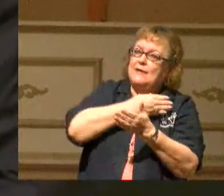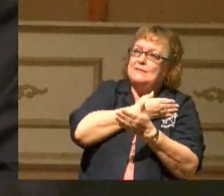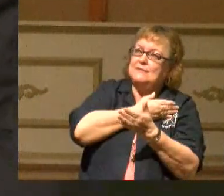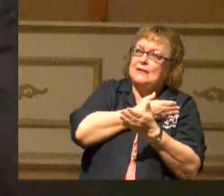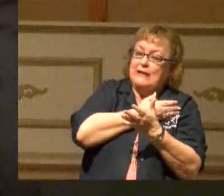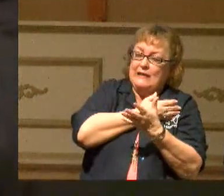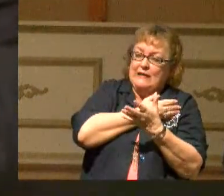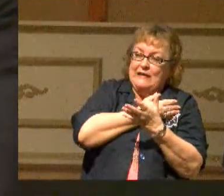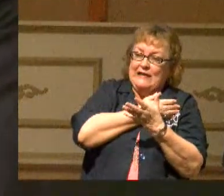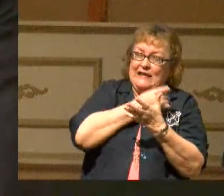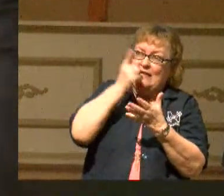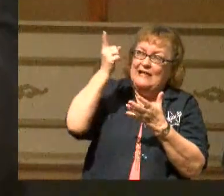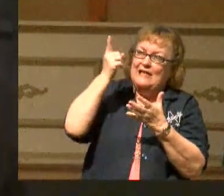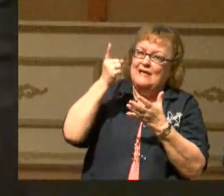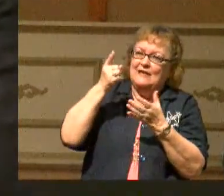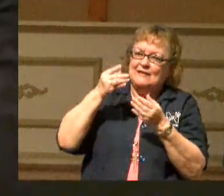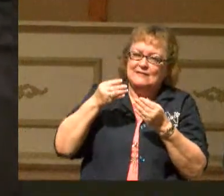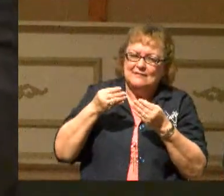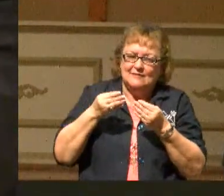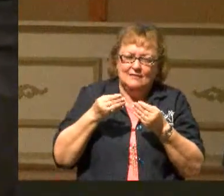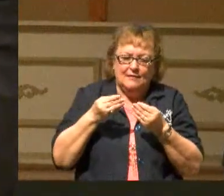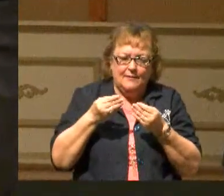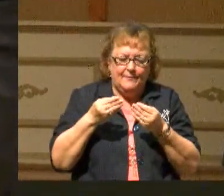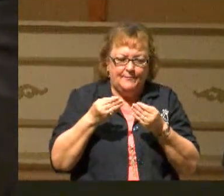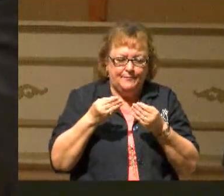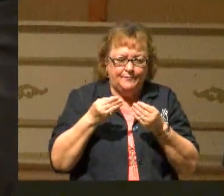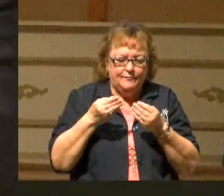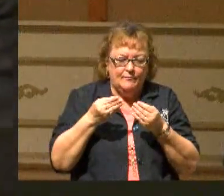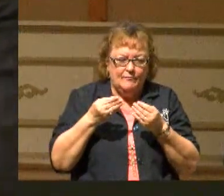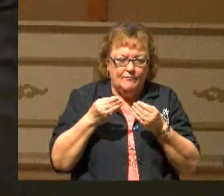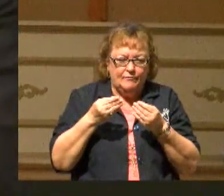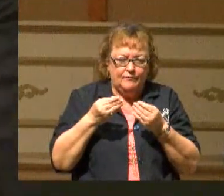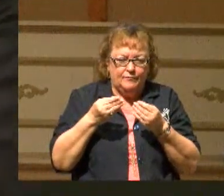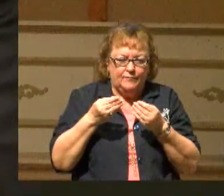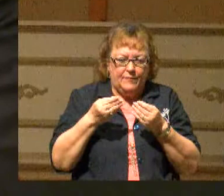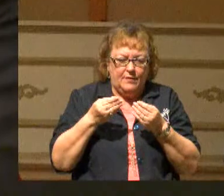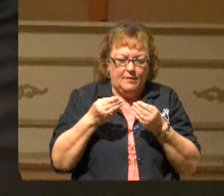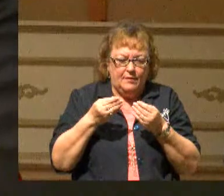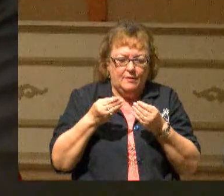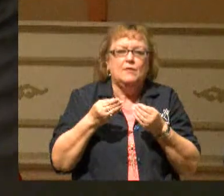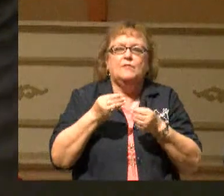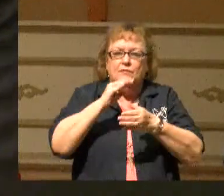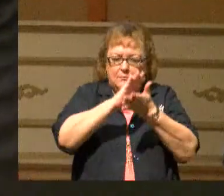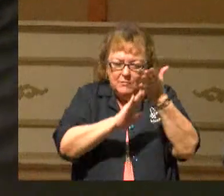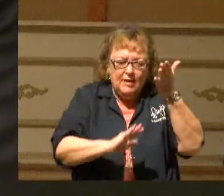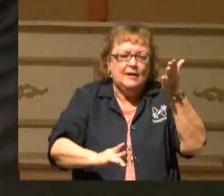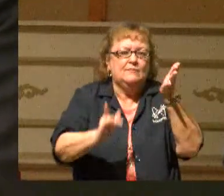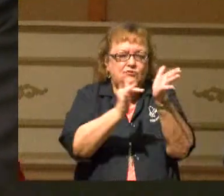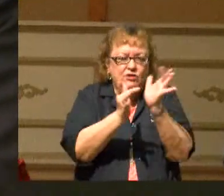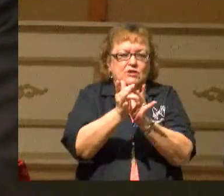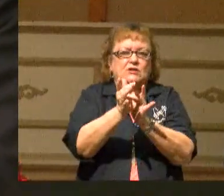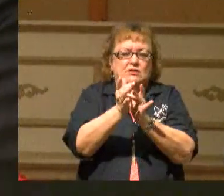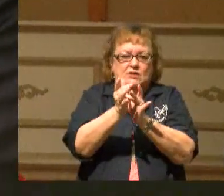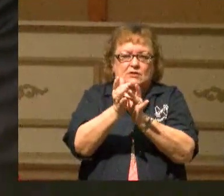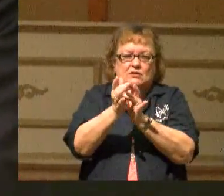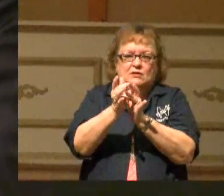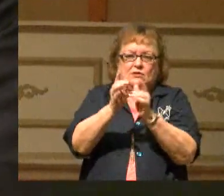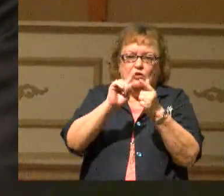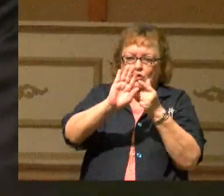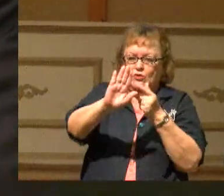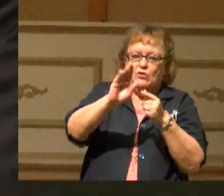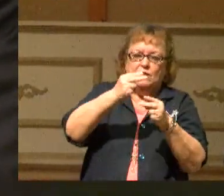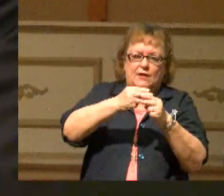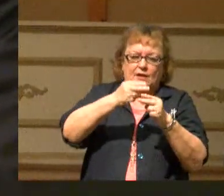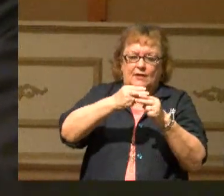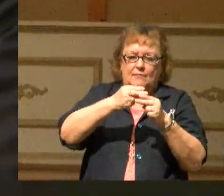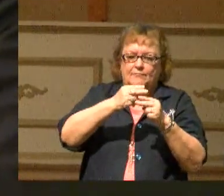and He has applied the sin-covering blood of Jesus Christ to your name and to your